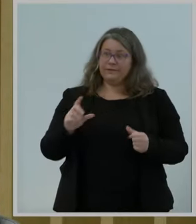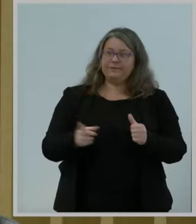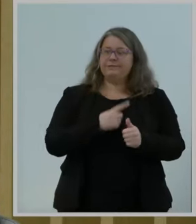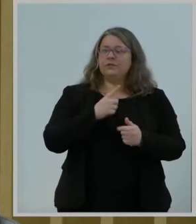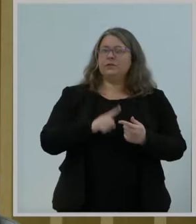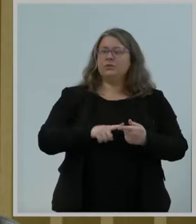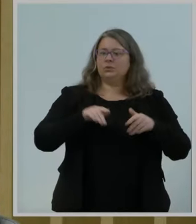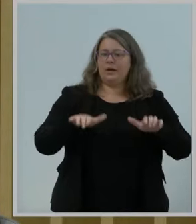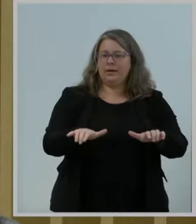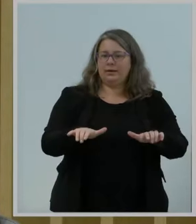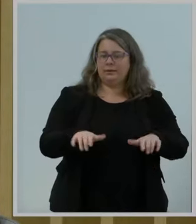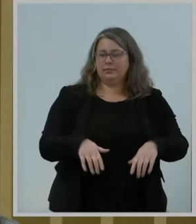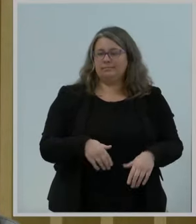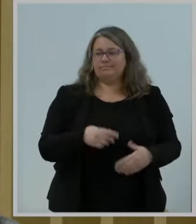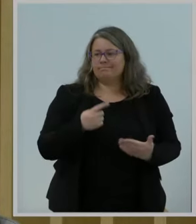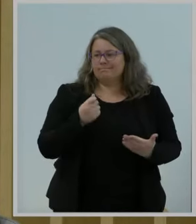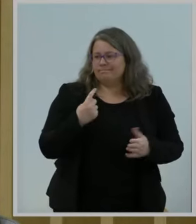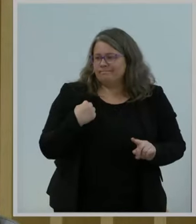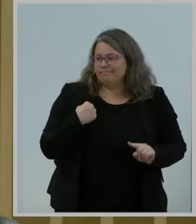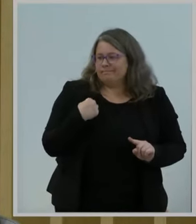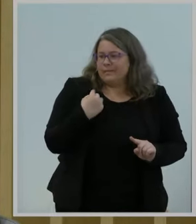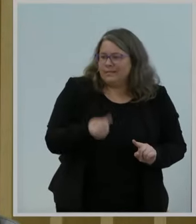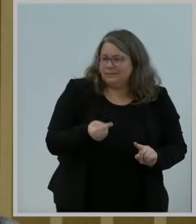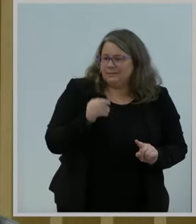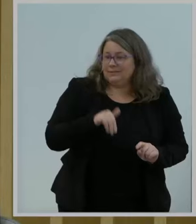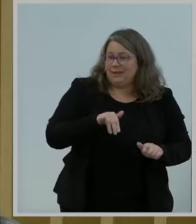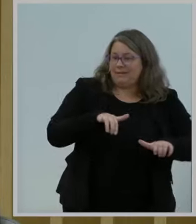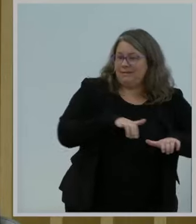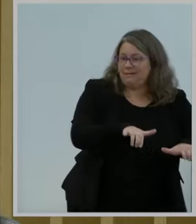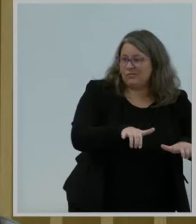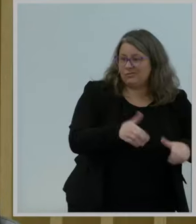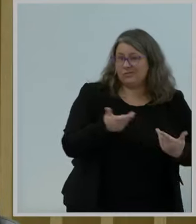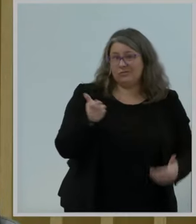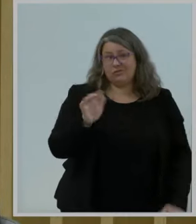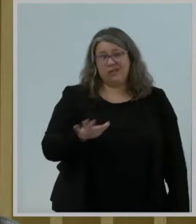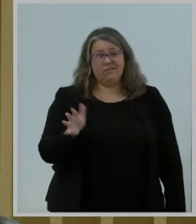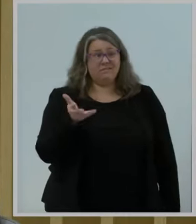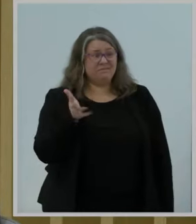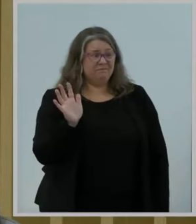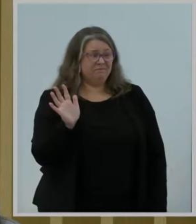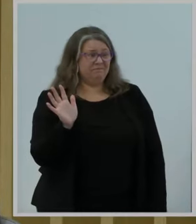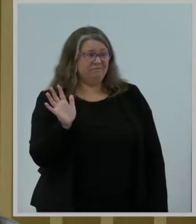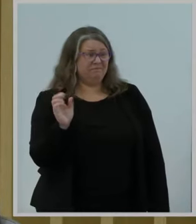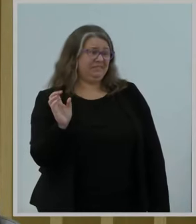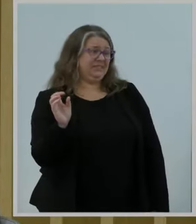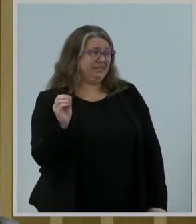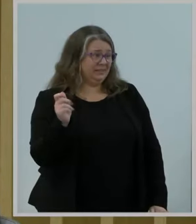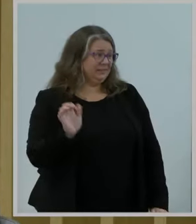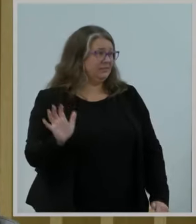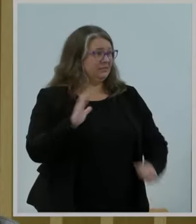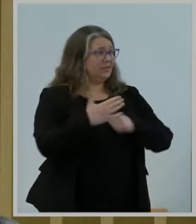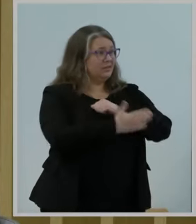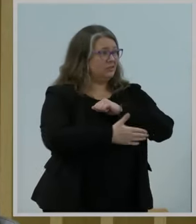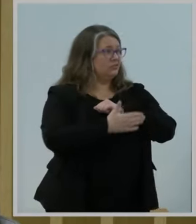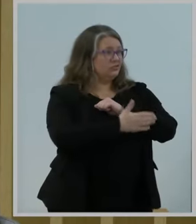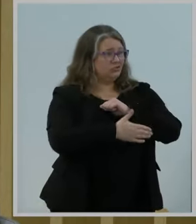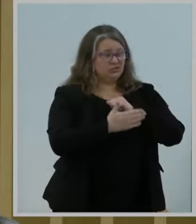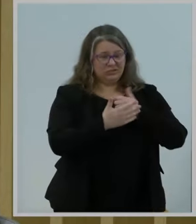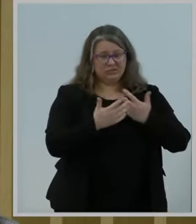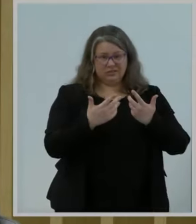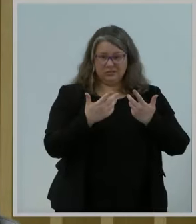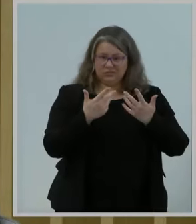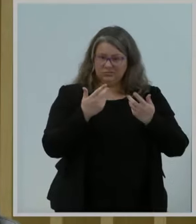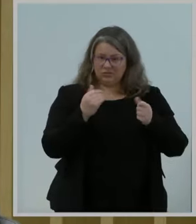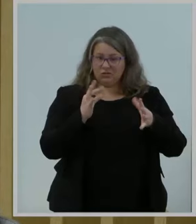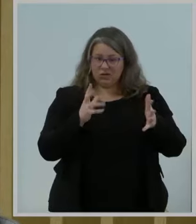countries not only caught up to us by authorizing unlicensed operations in six but they move faster than